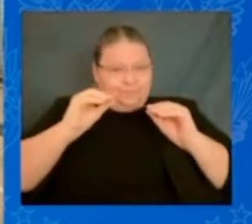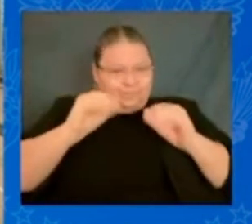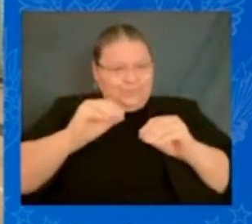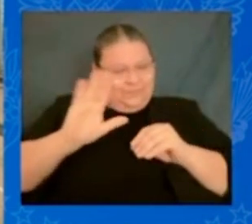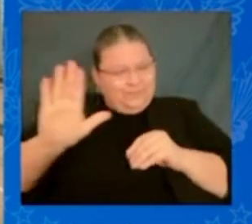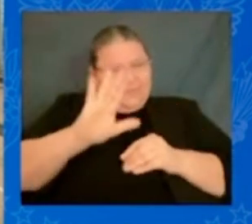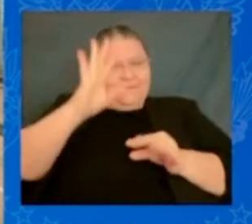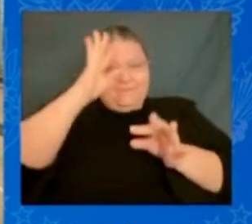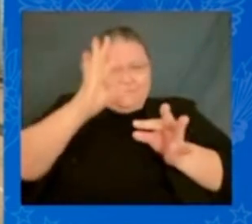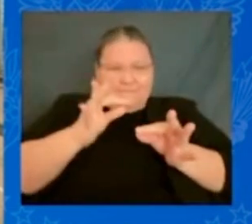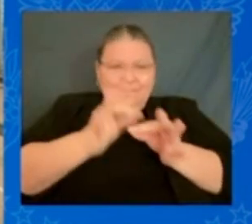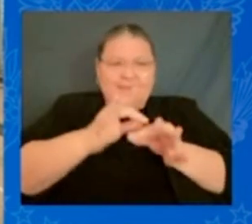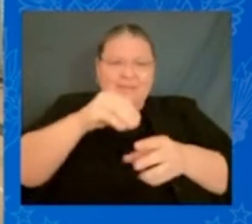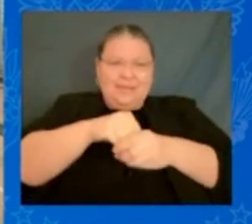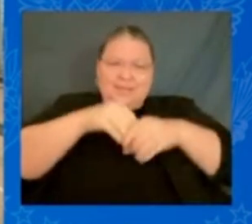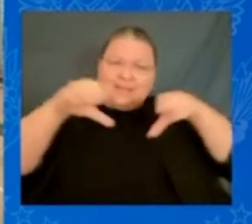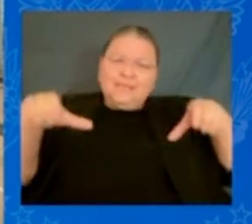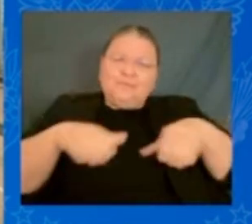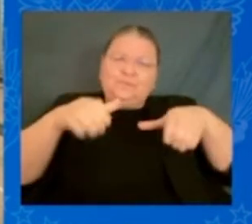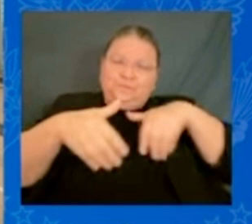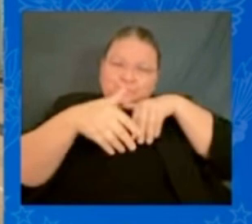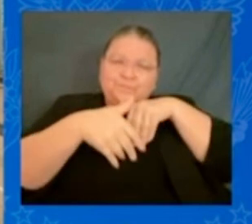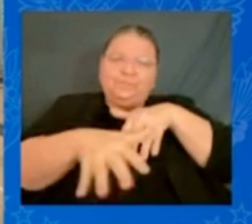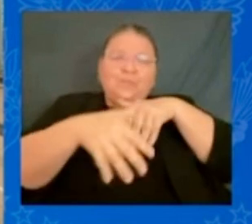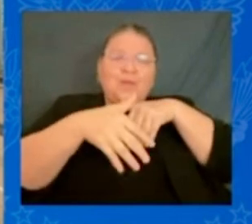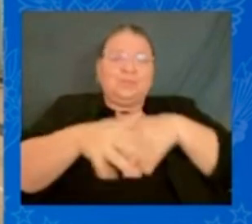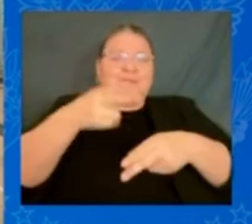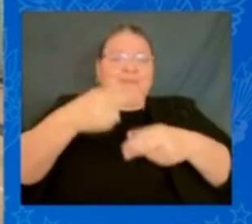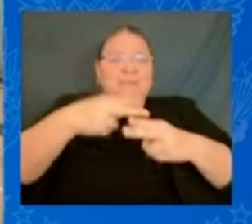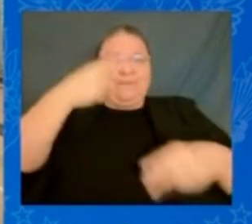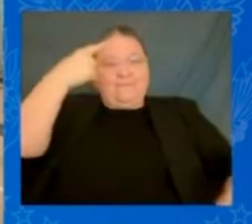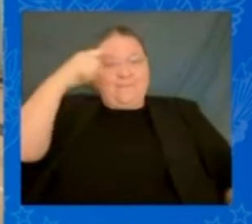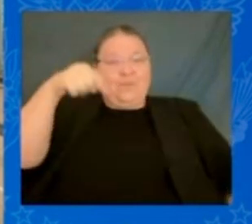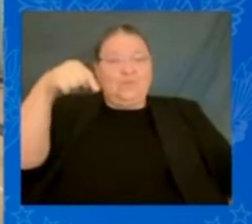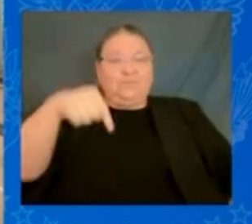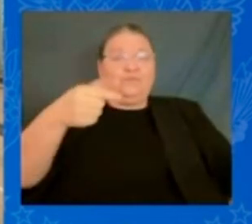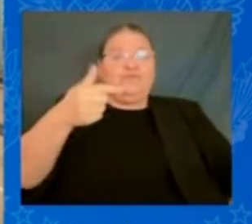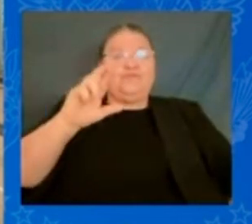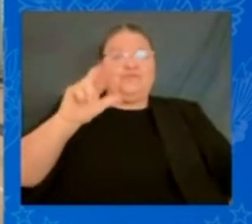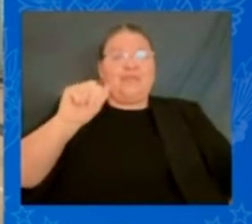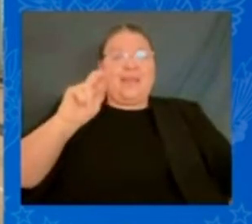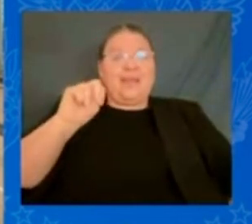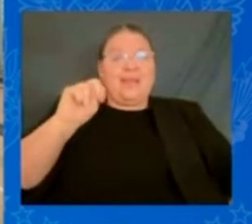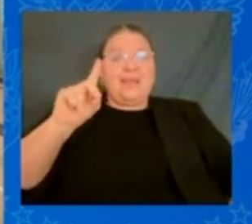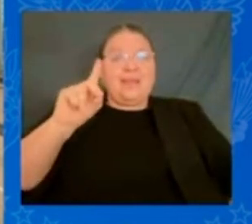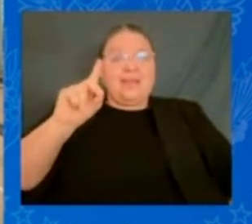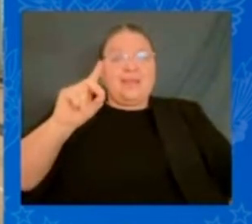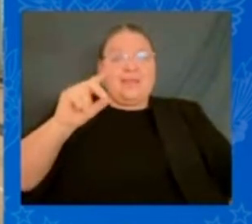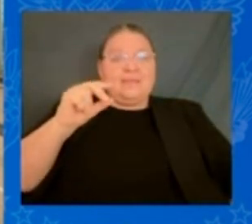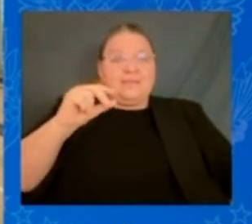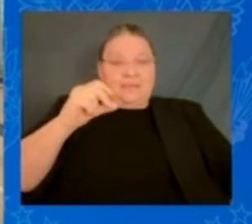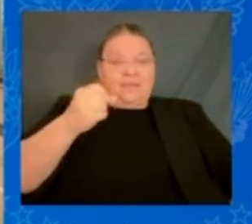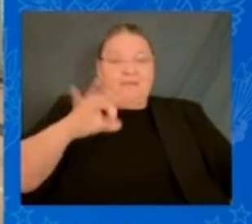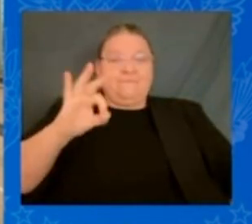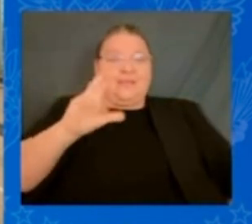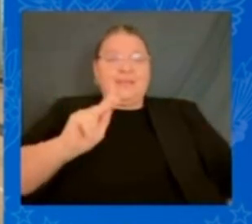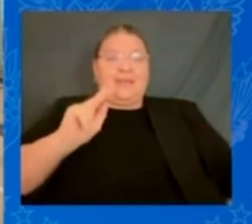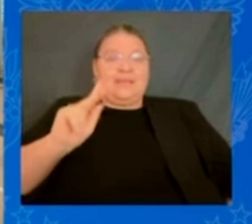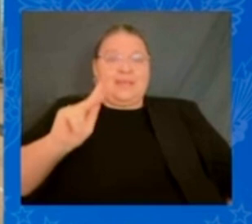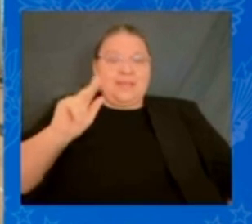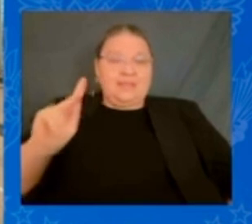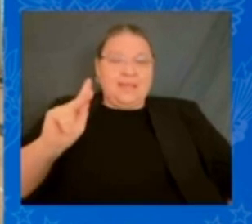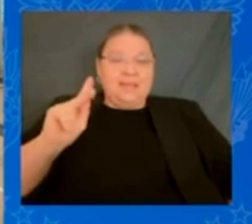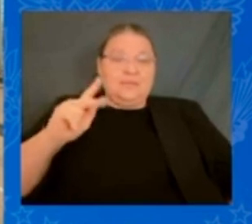named after the grand dragon of the KKK. They're on their way to the state capitol of Montgomery to